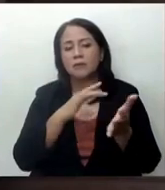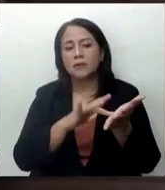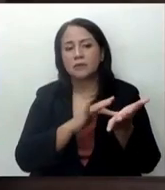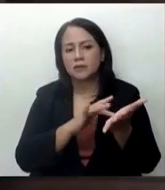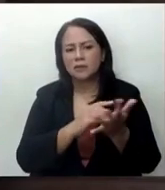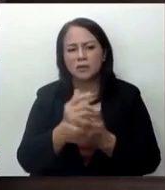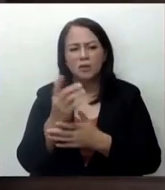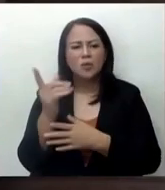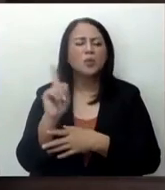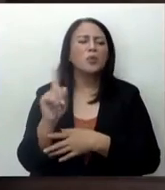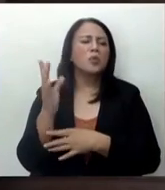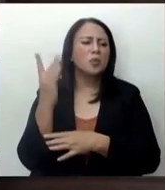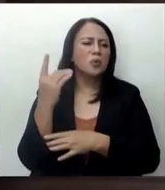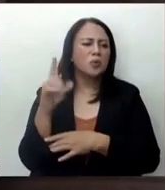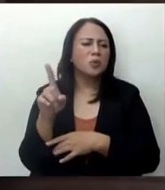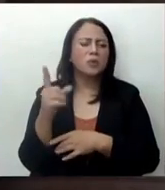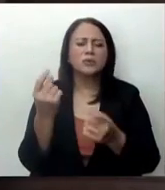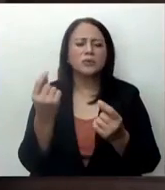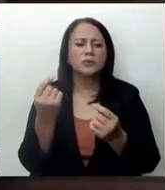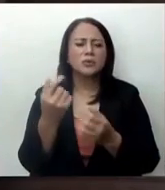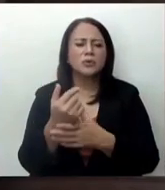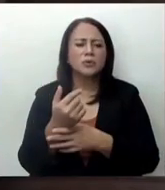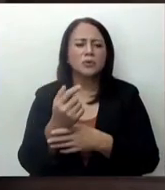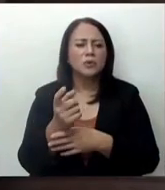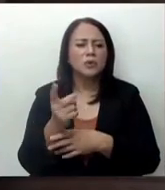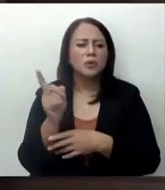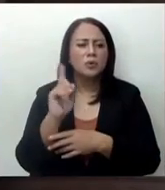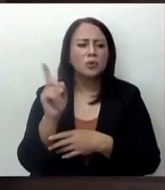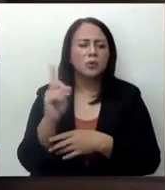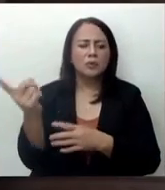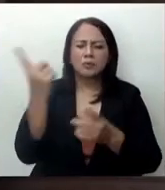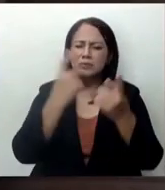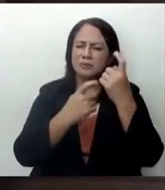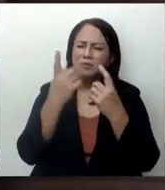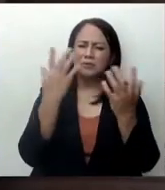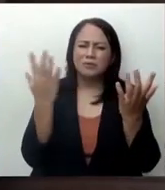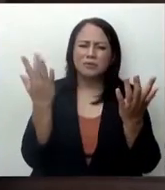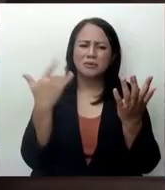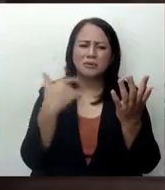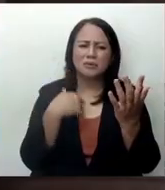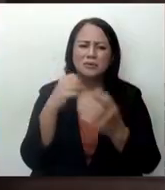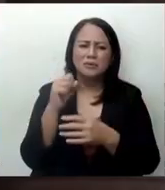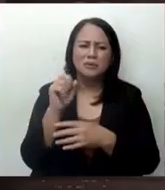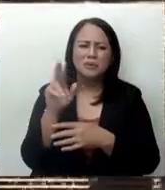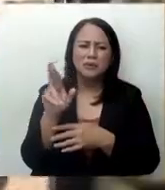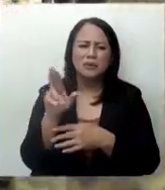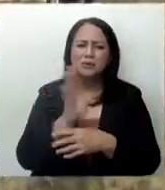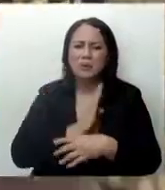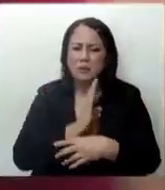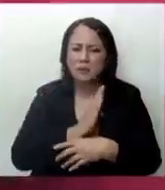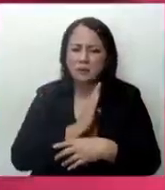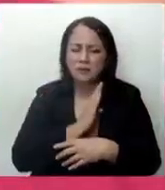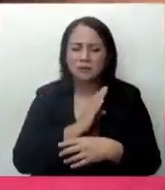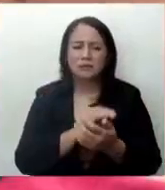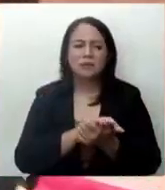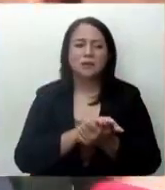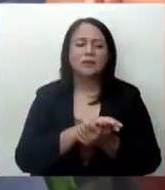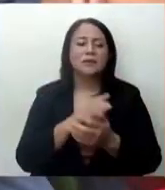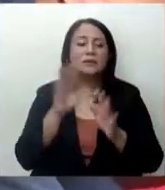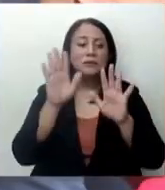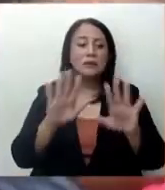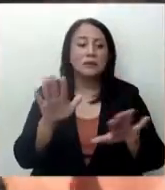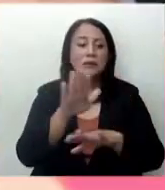ano pang gawin, bakit anong question nga si Senor mabaik? On Sunday afternoon,